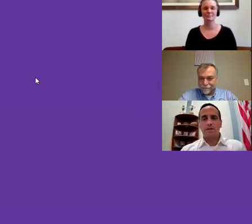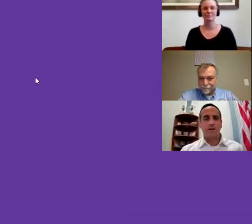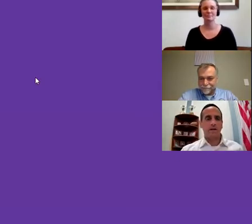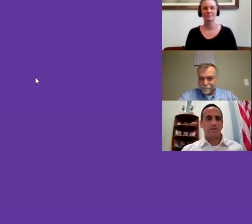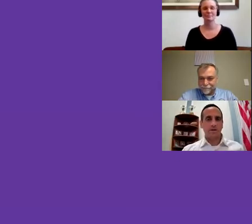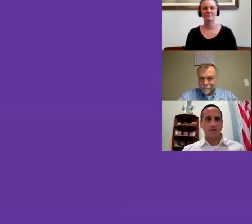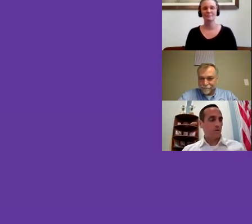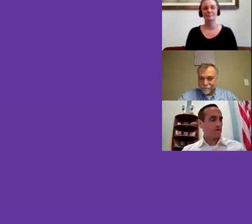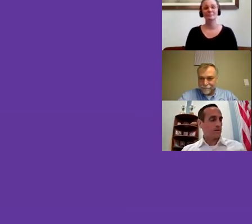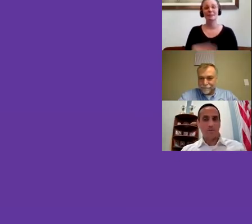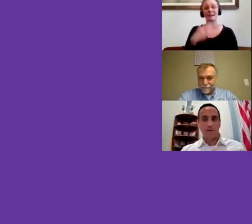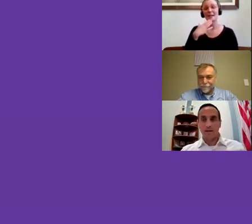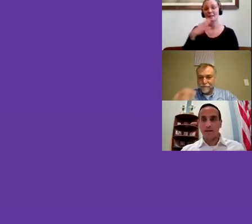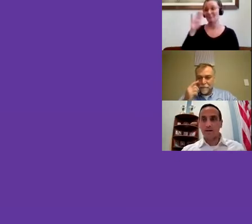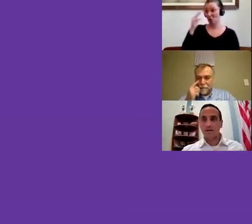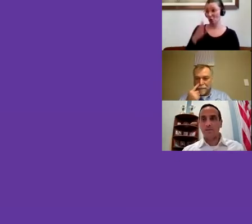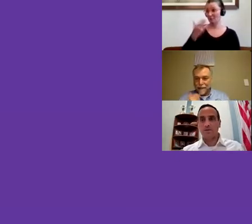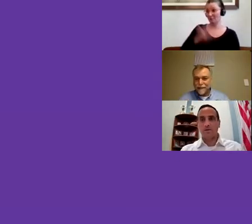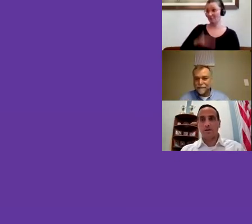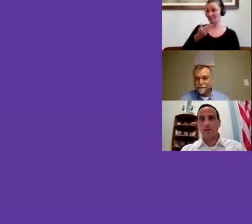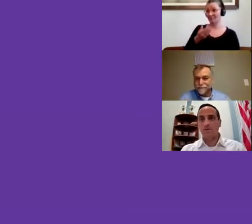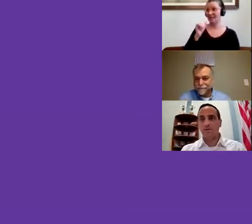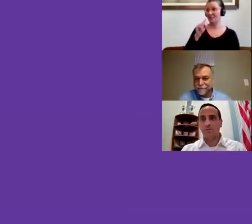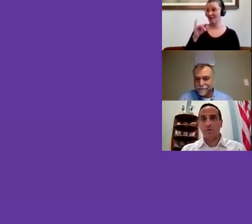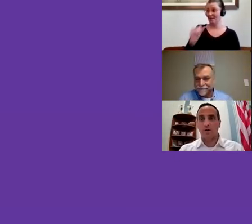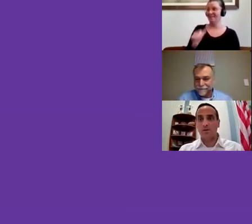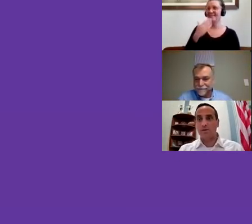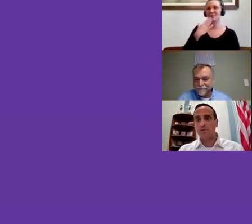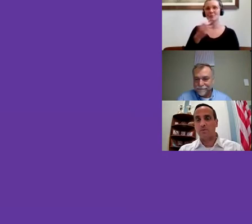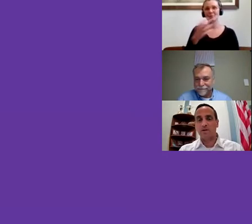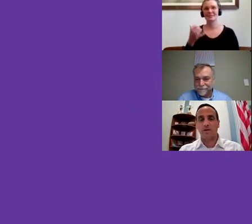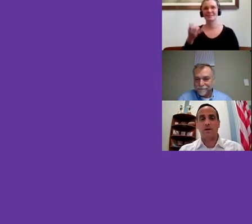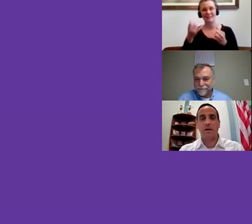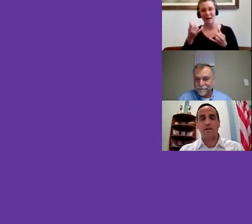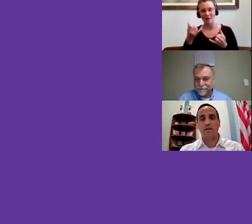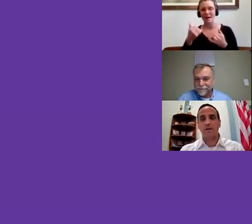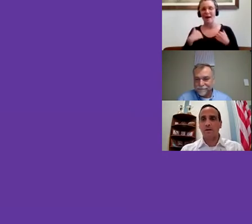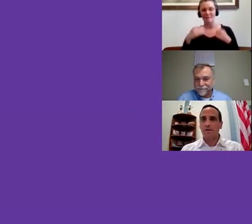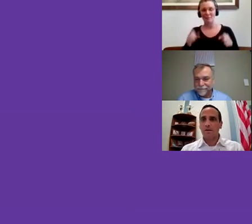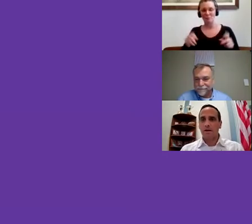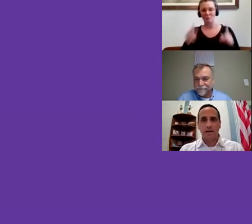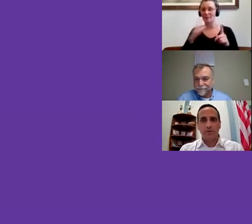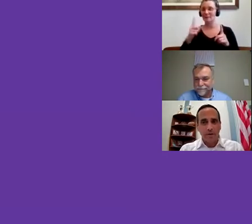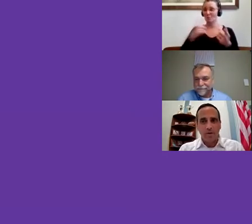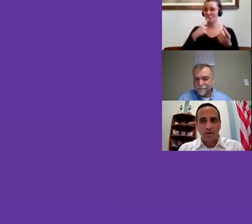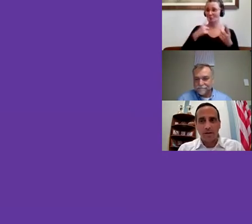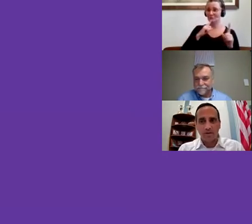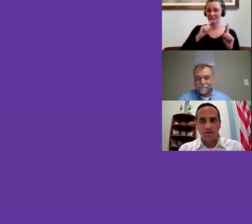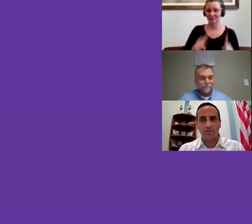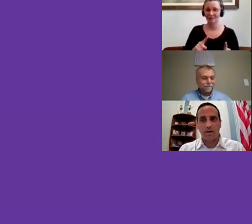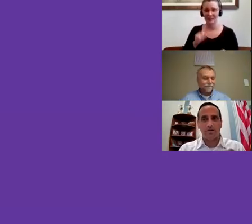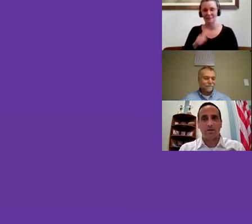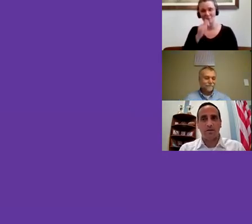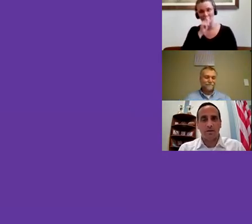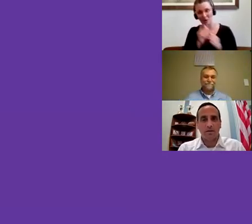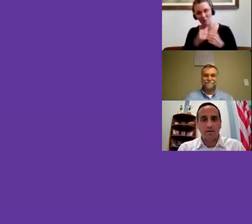Thanks Adriana. So folks, now we get the opportunity to engage you even more with some question and answer. You're to have to bear with me because